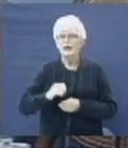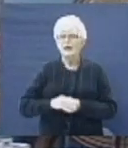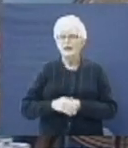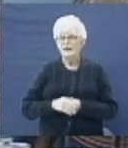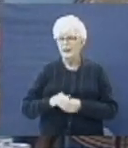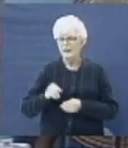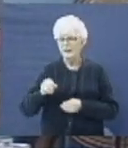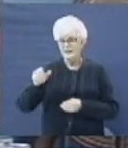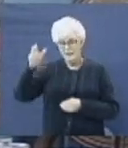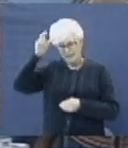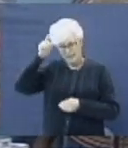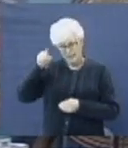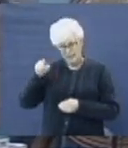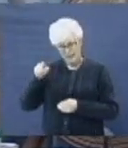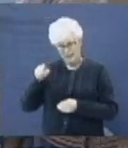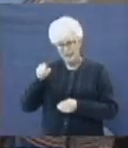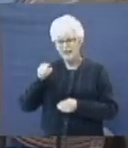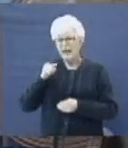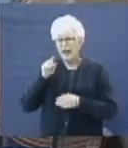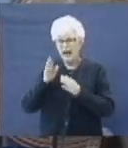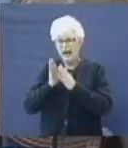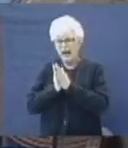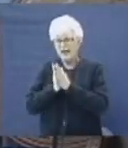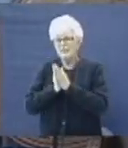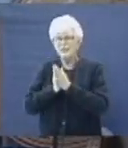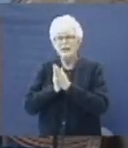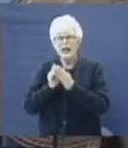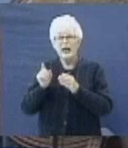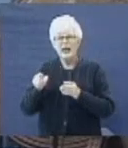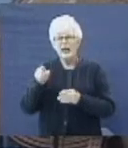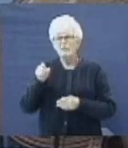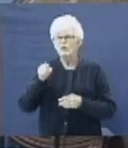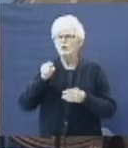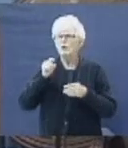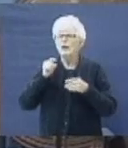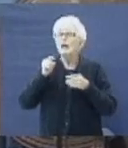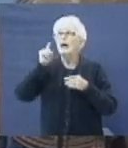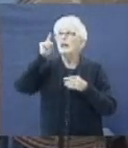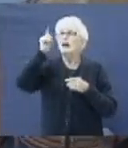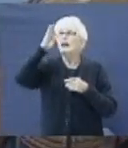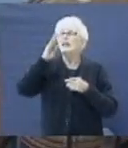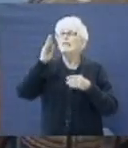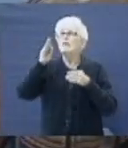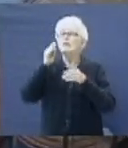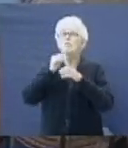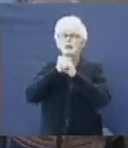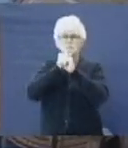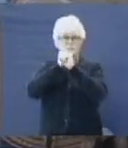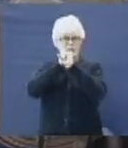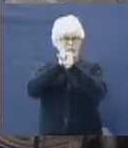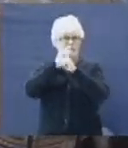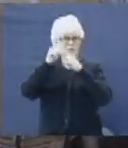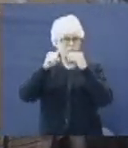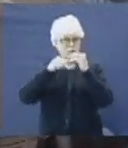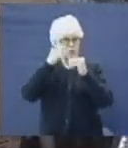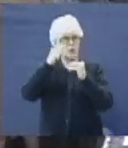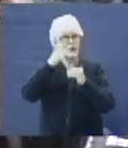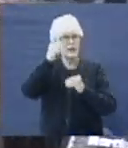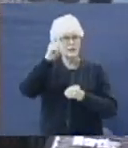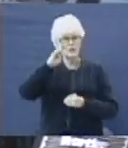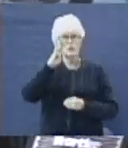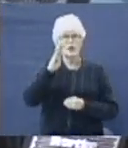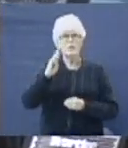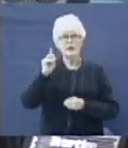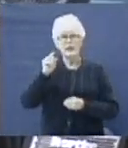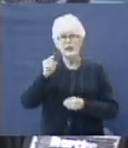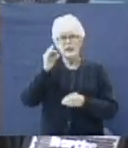made a hedge? God, I would have already destroyed his life. That's the one I'm after. The one that's faithful. That's the